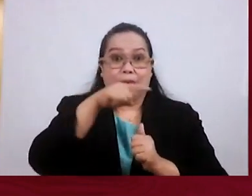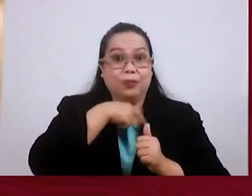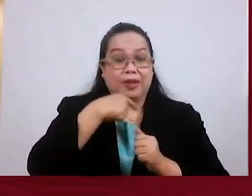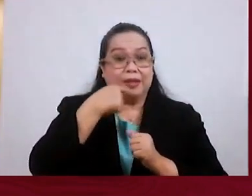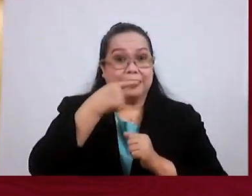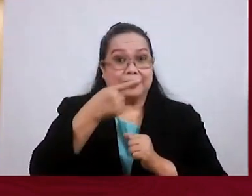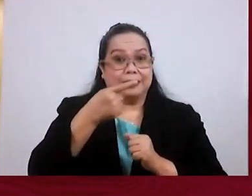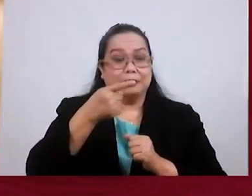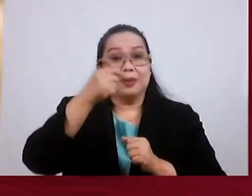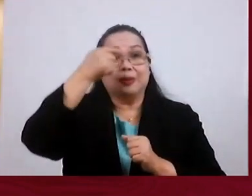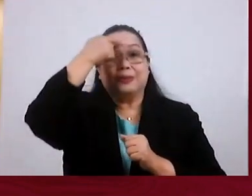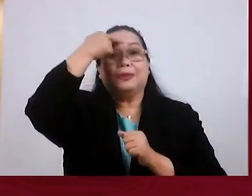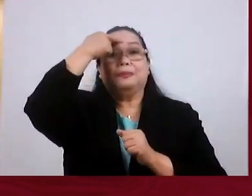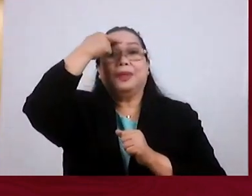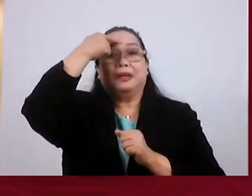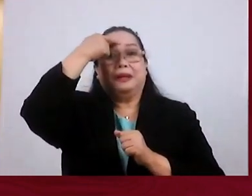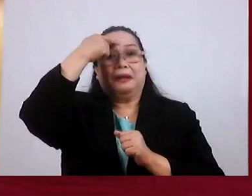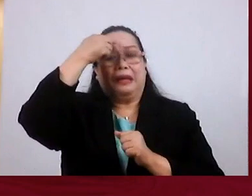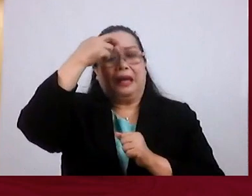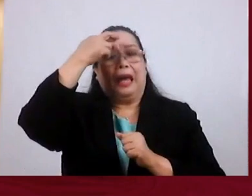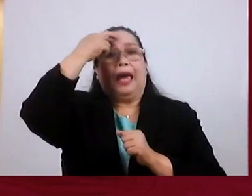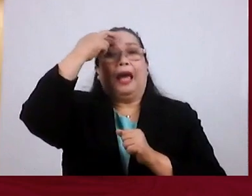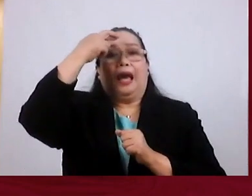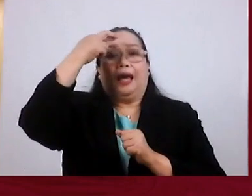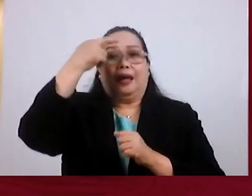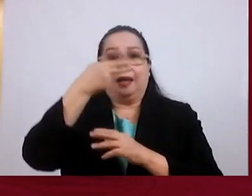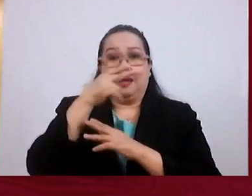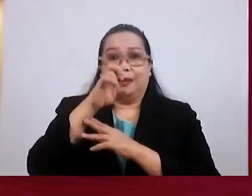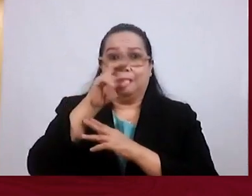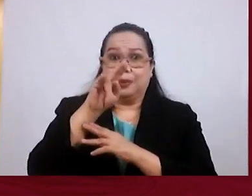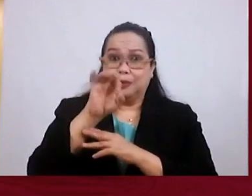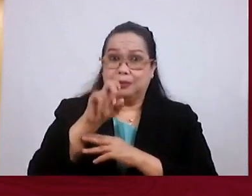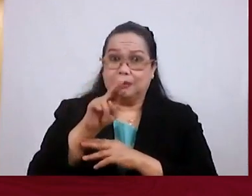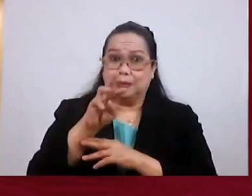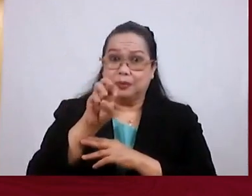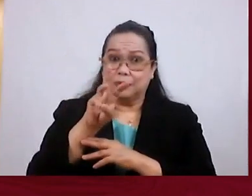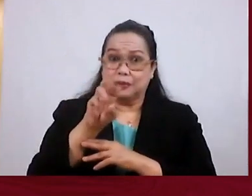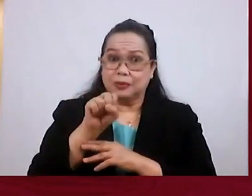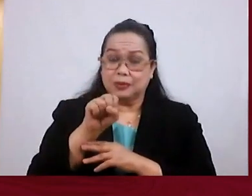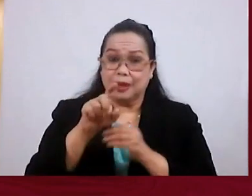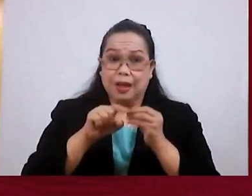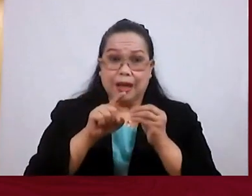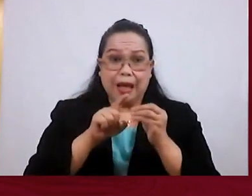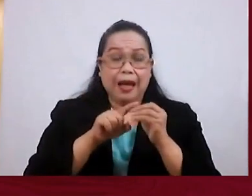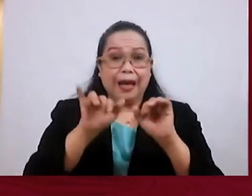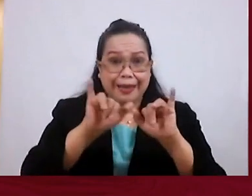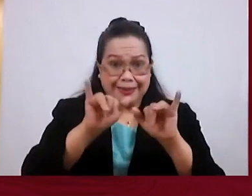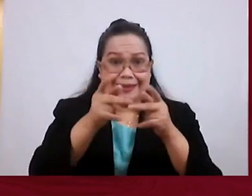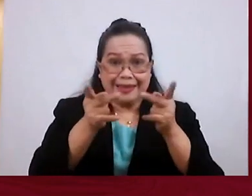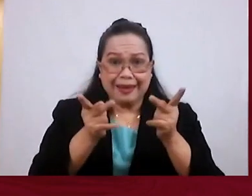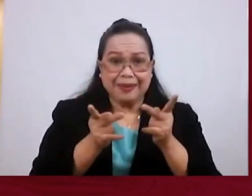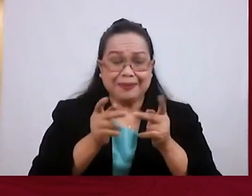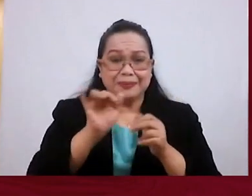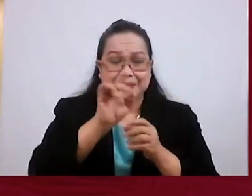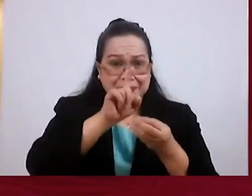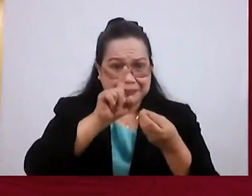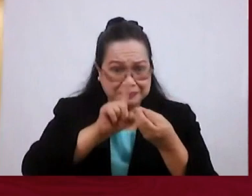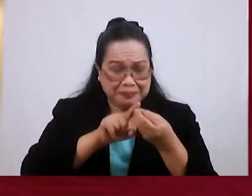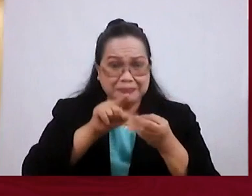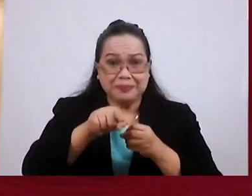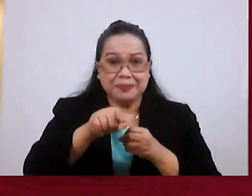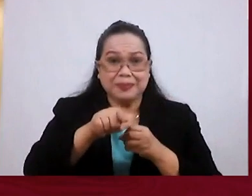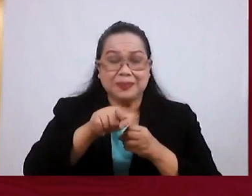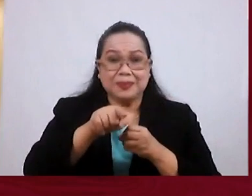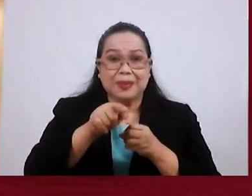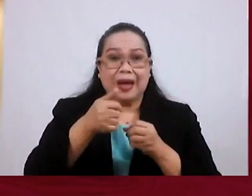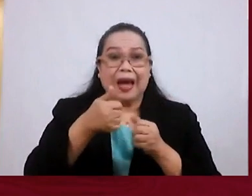this really reminds us of Hebrews chapter 6 verses 48. Why? Because they talk about the same thing. We call it